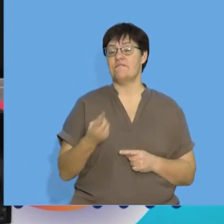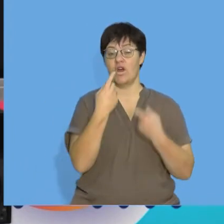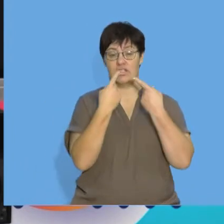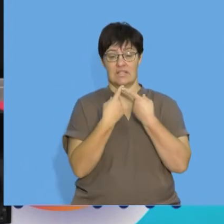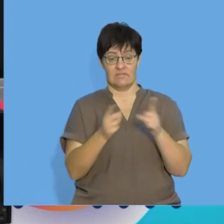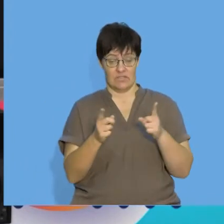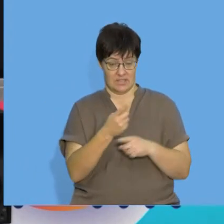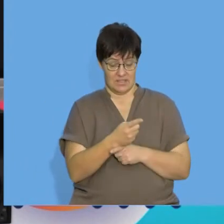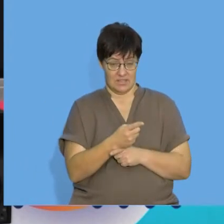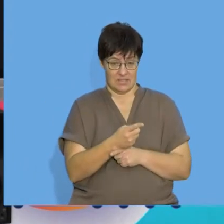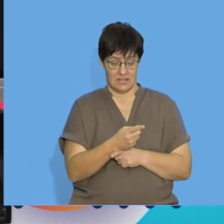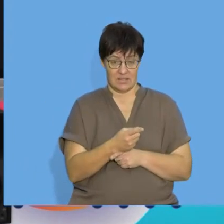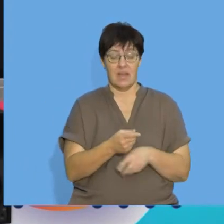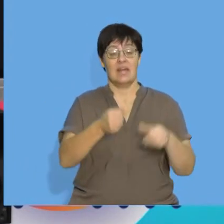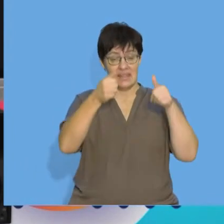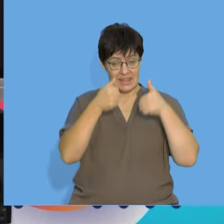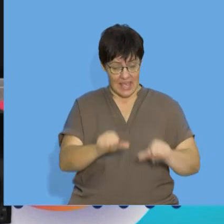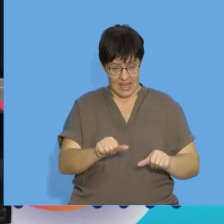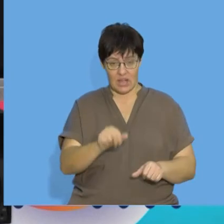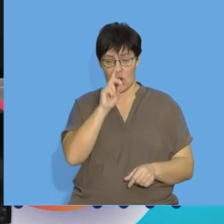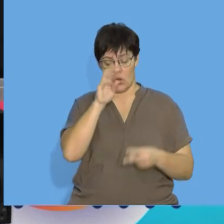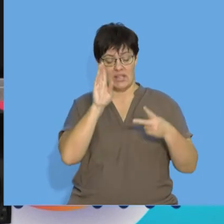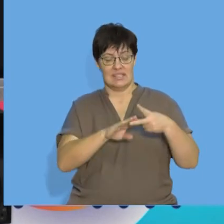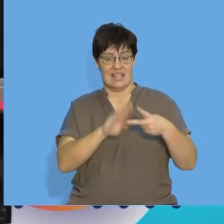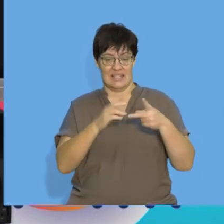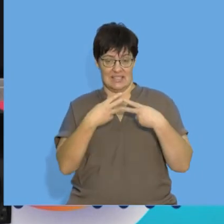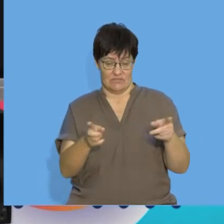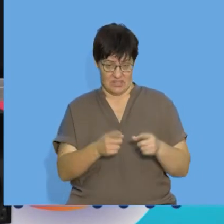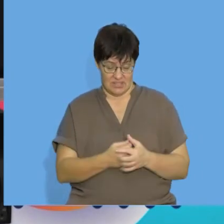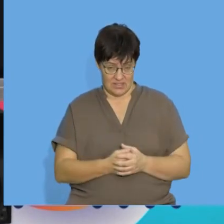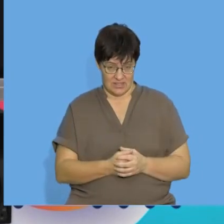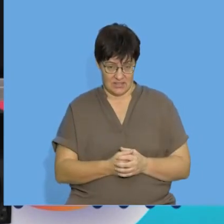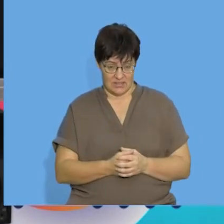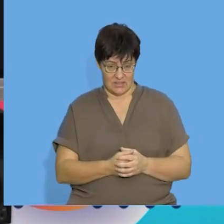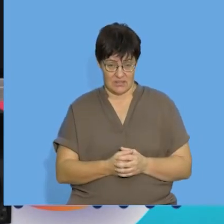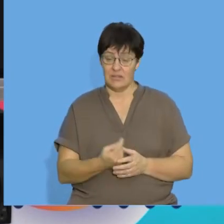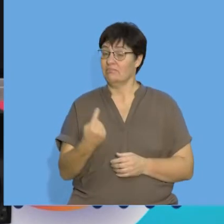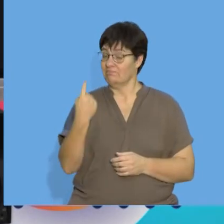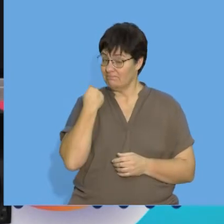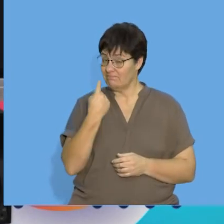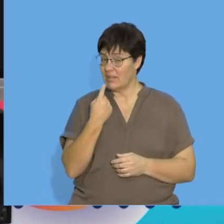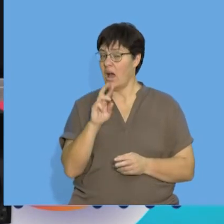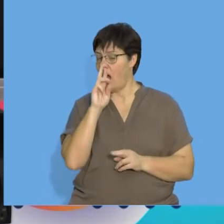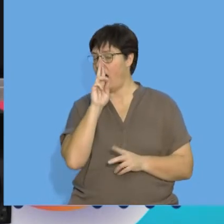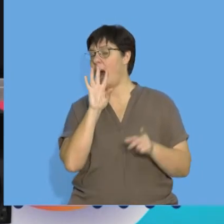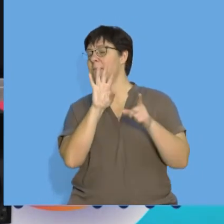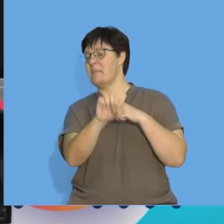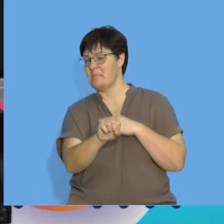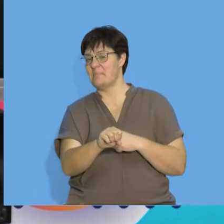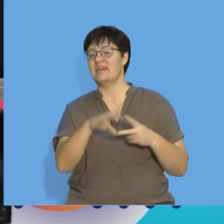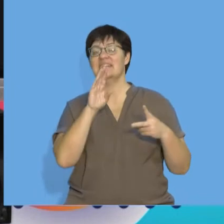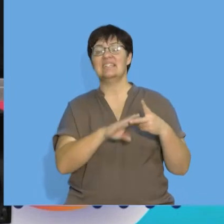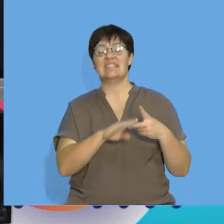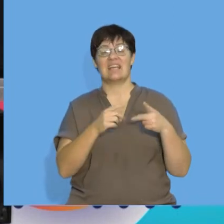differences and then I'm going to look at the second differences. Behind me, I hope that you can already see that the